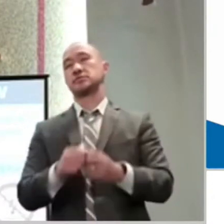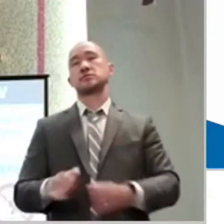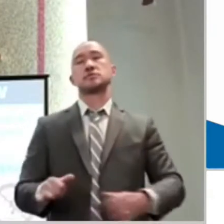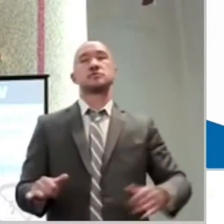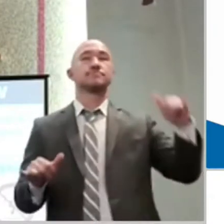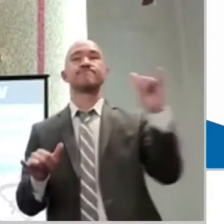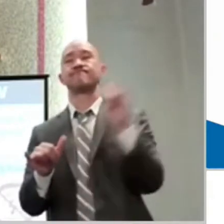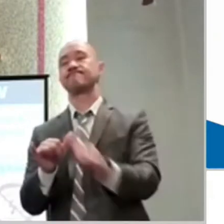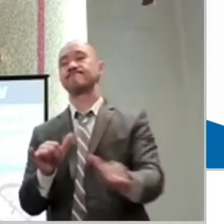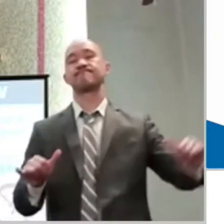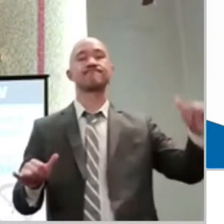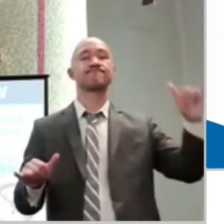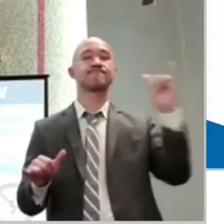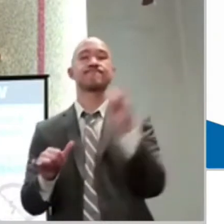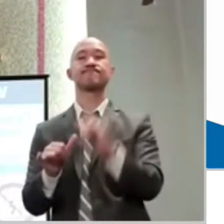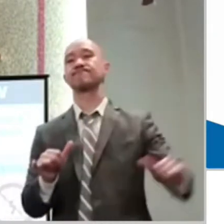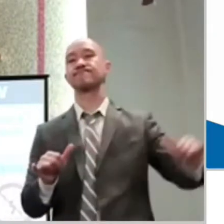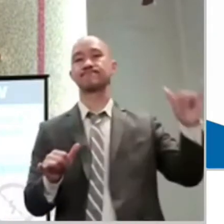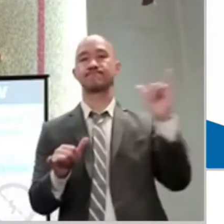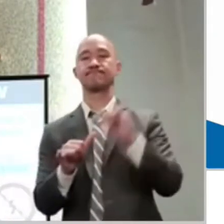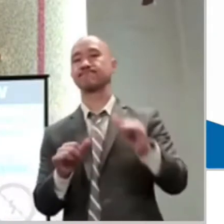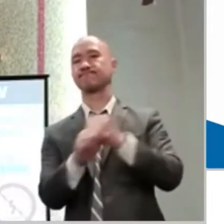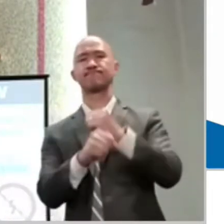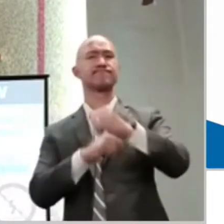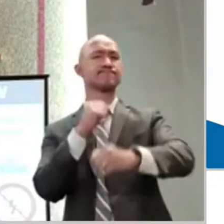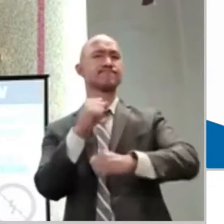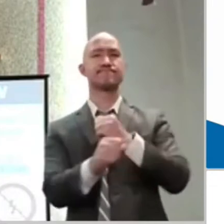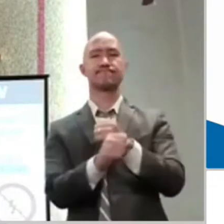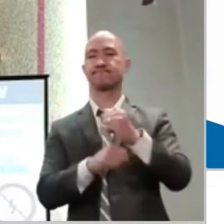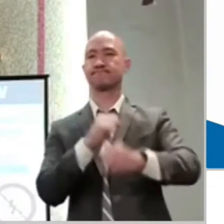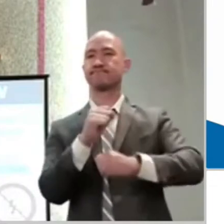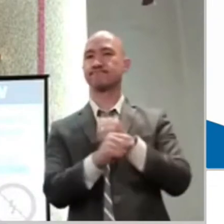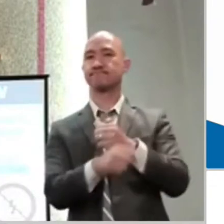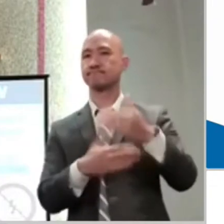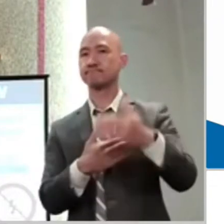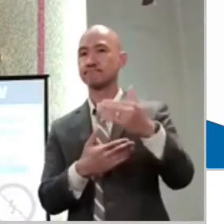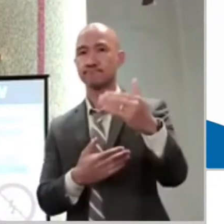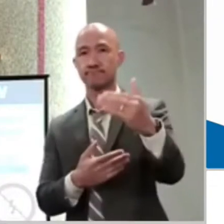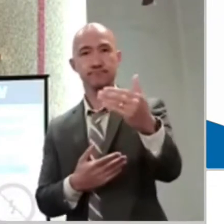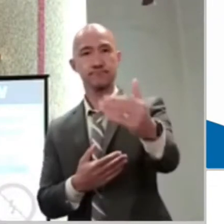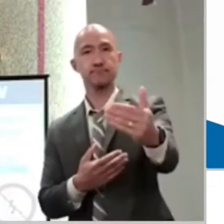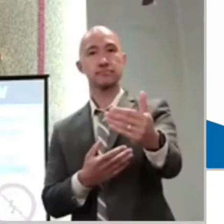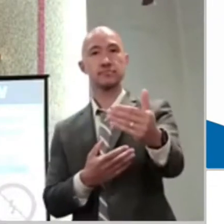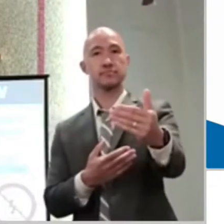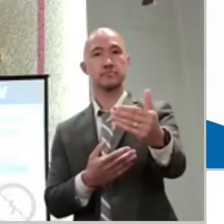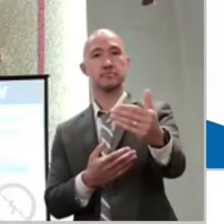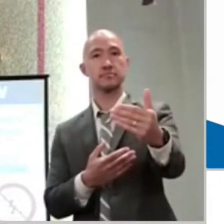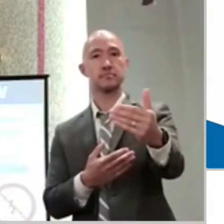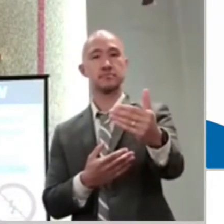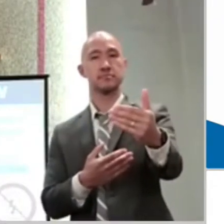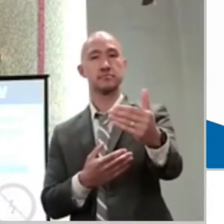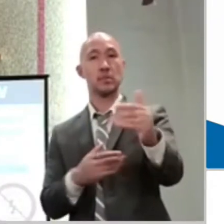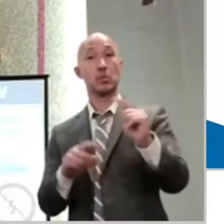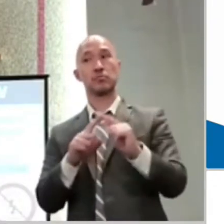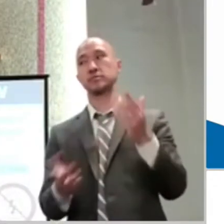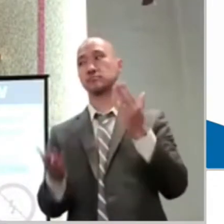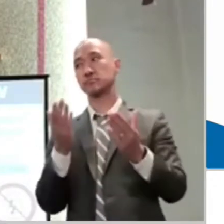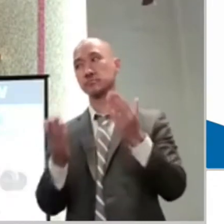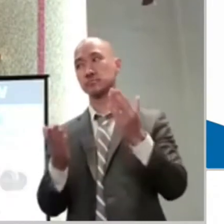issue. It's where you are placing it. That's the issue, as we will see here.